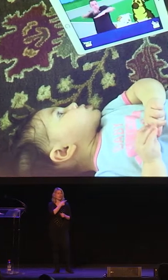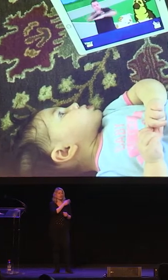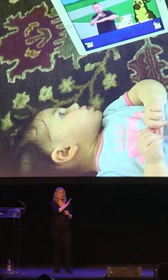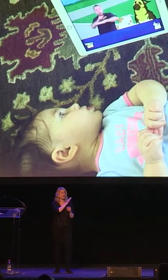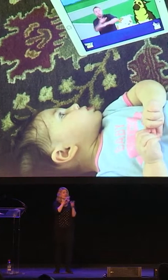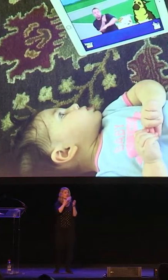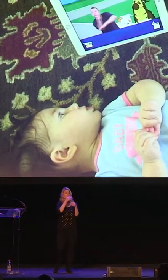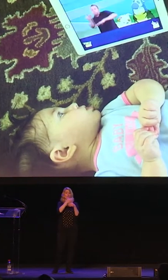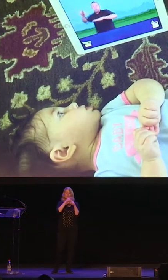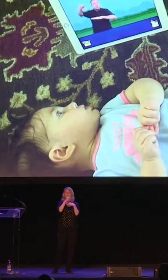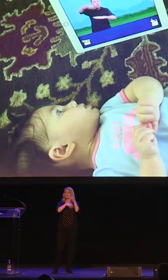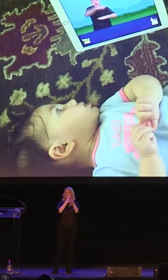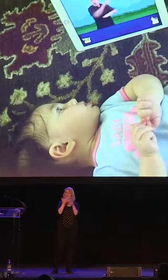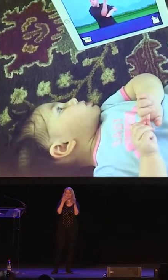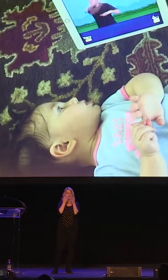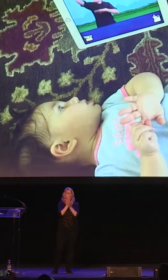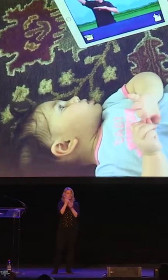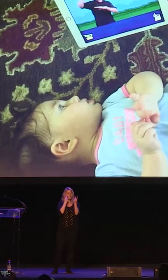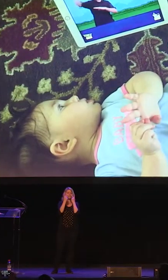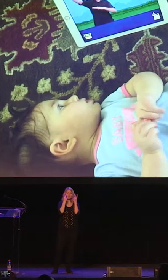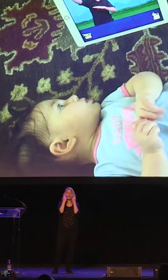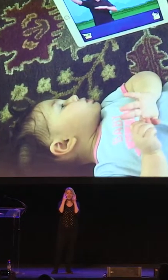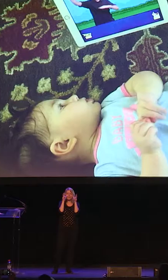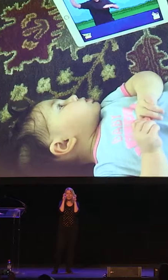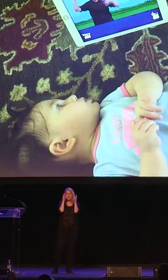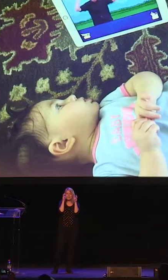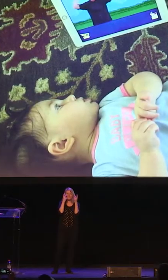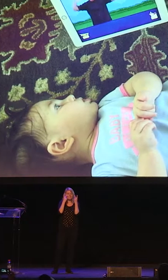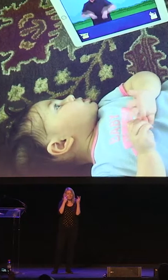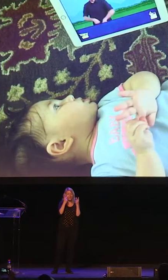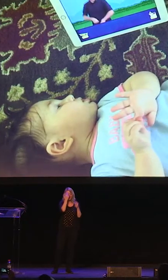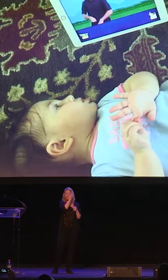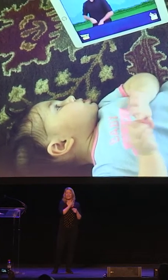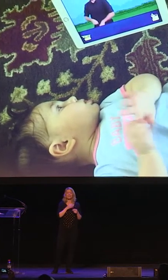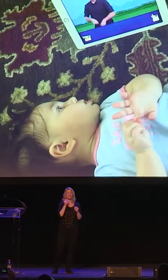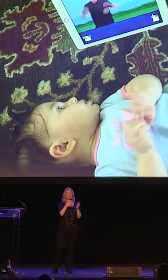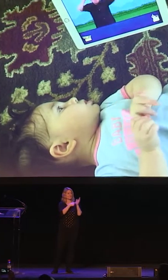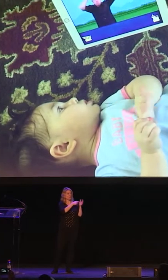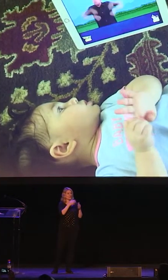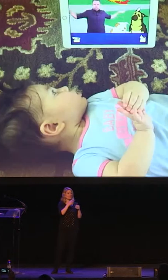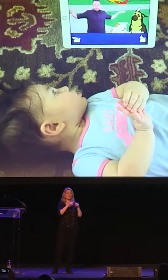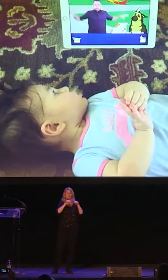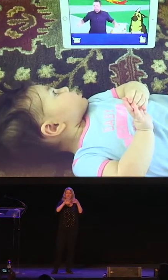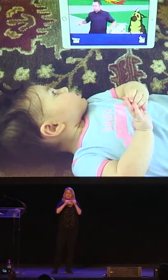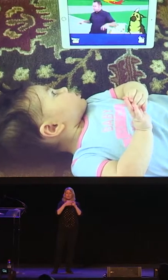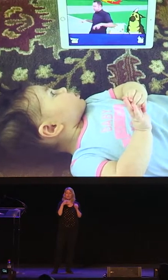She's deaf. And her window to the world is her eyes.